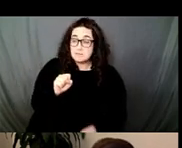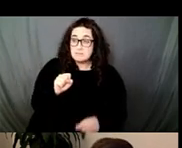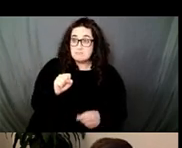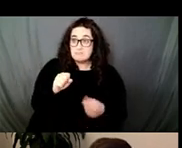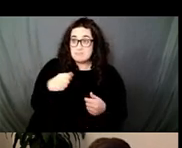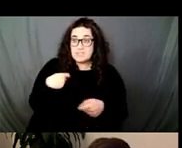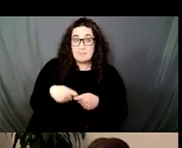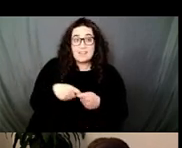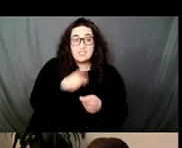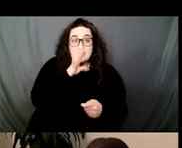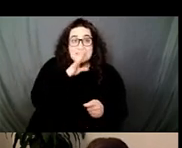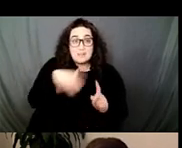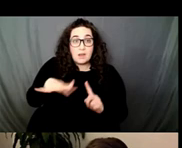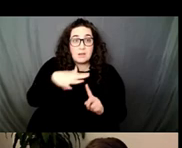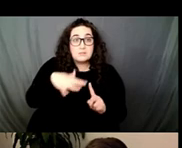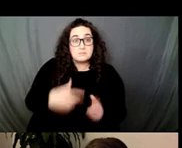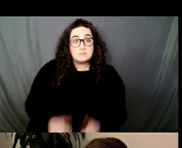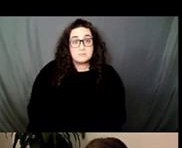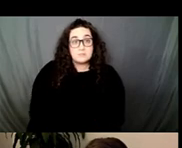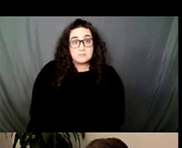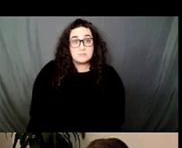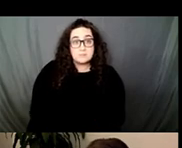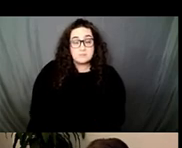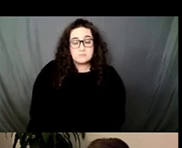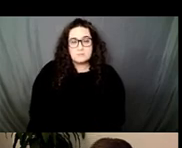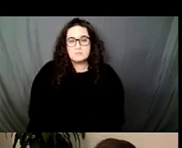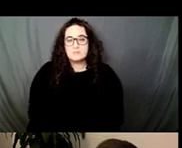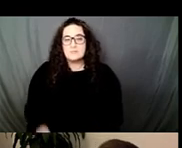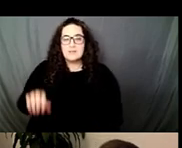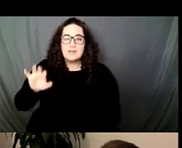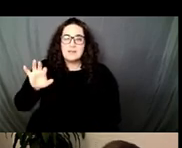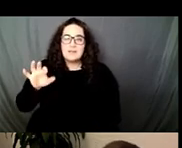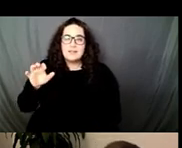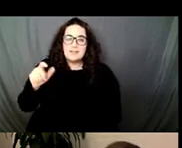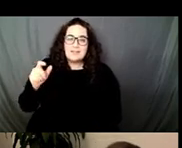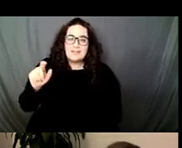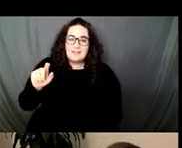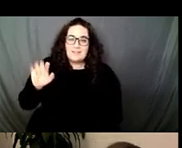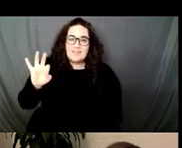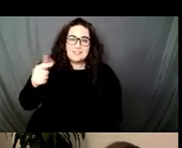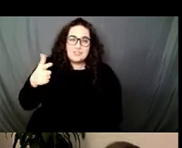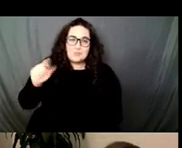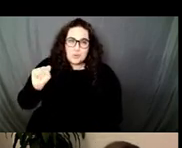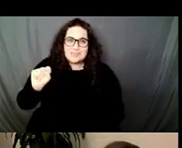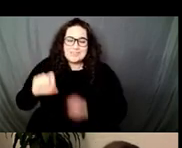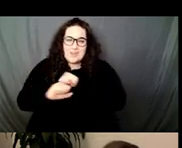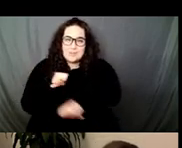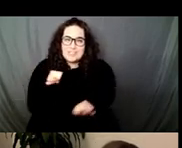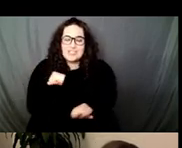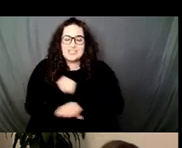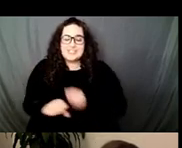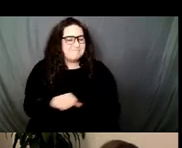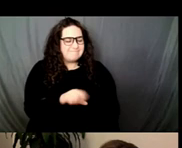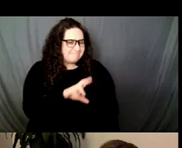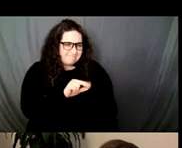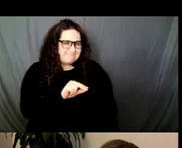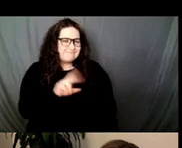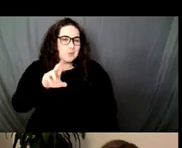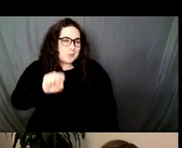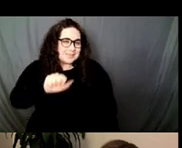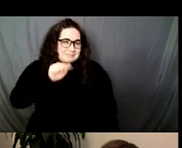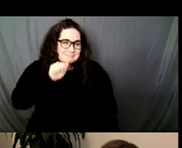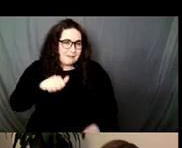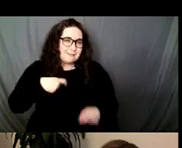context. The foundation refused this argument so I made my peace with the removal of the remarks in previous publications